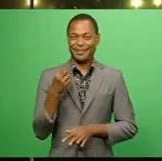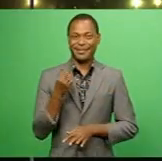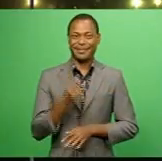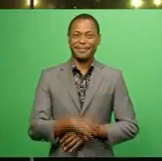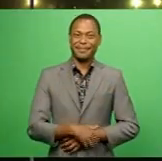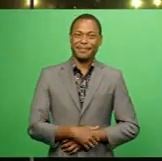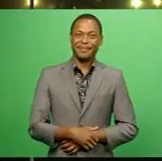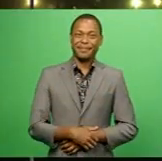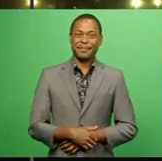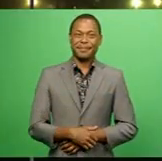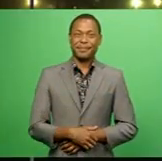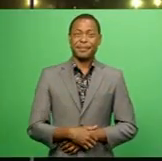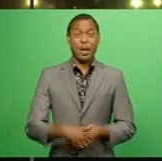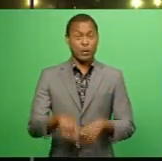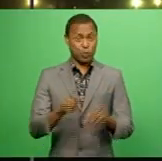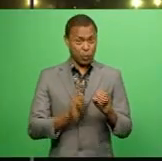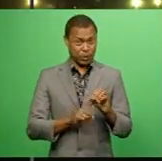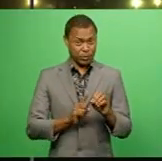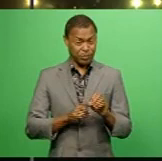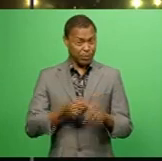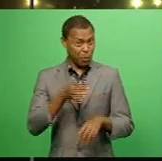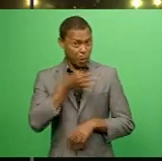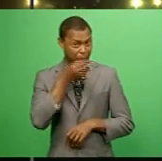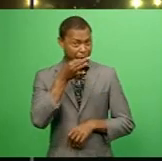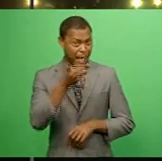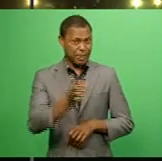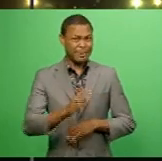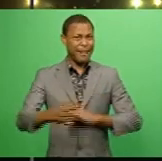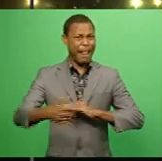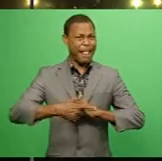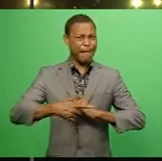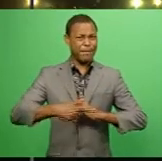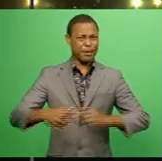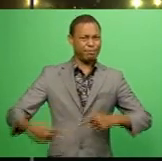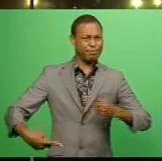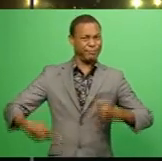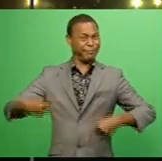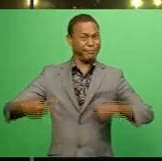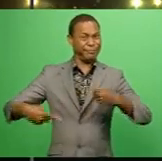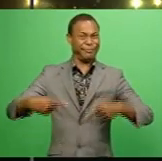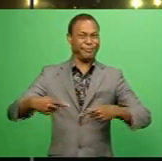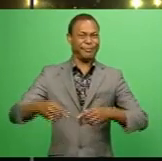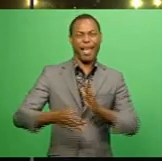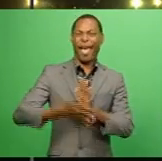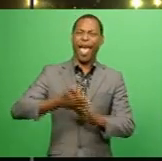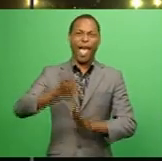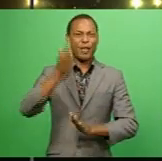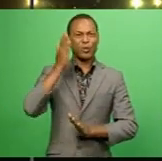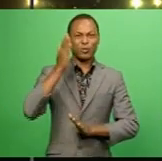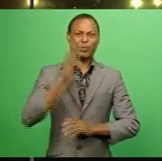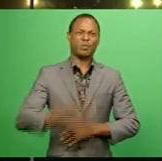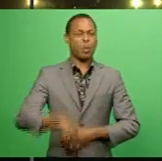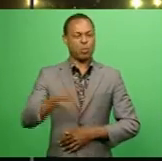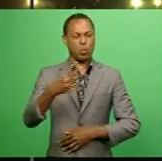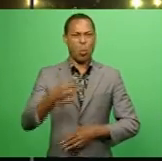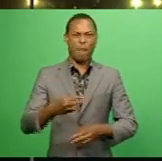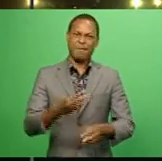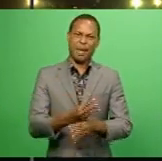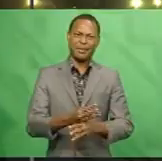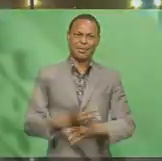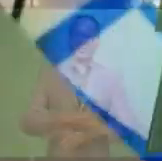And in Fijian Pulse, we ask, what do you think of the level of competition in secondary school athletics after a lapse of 12 months?